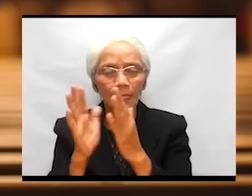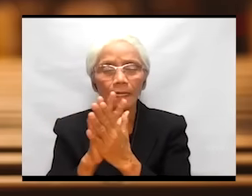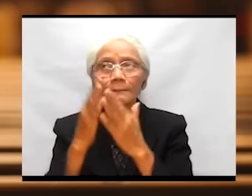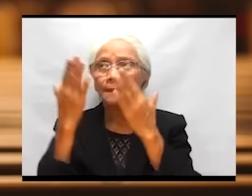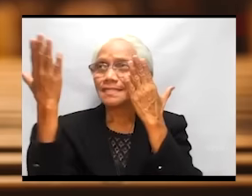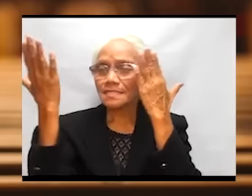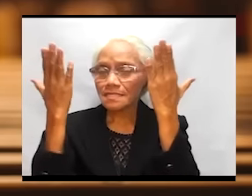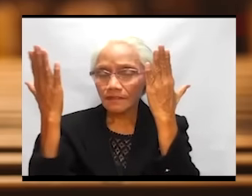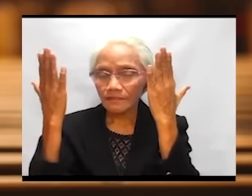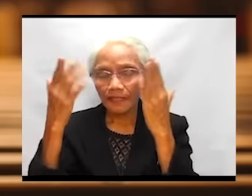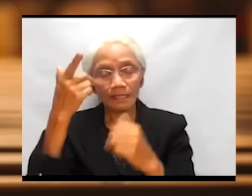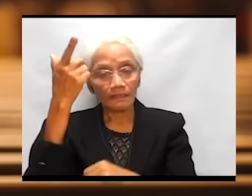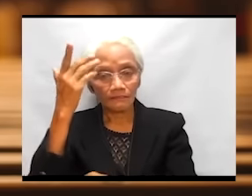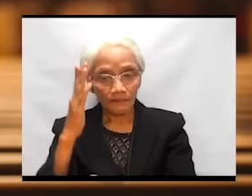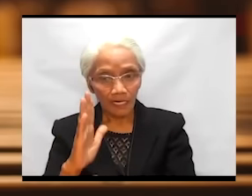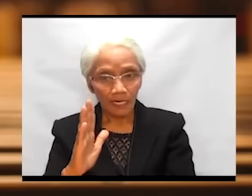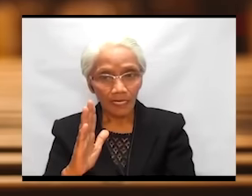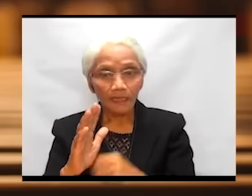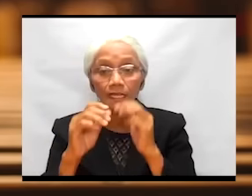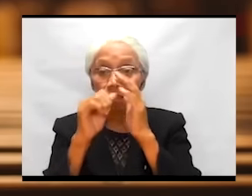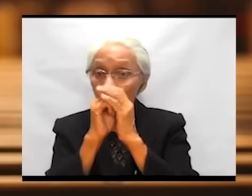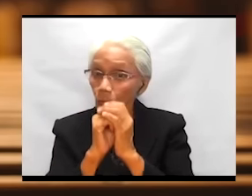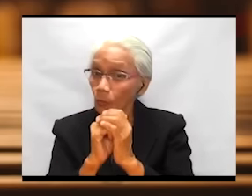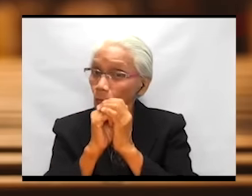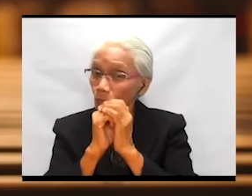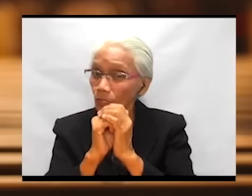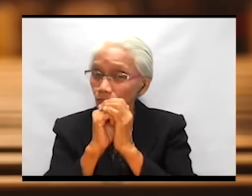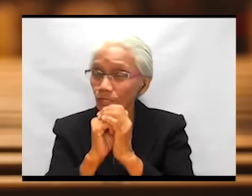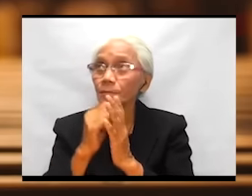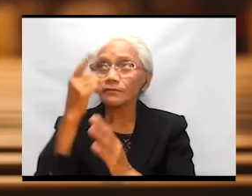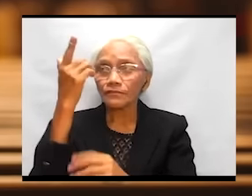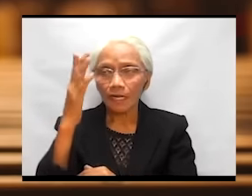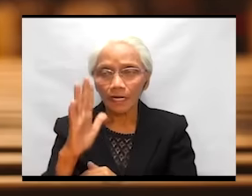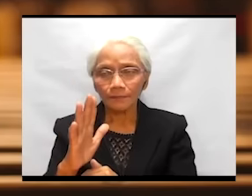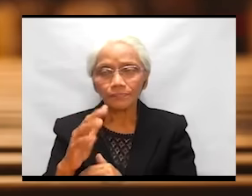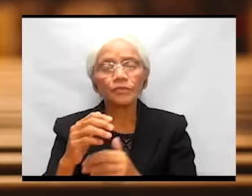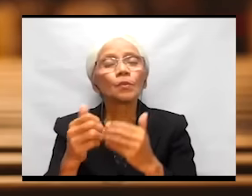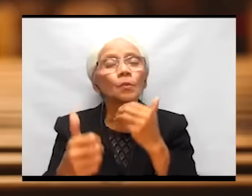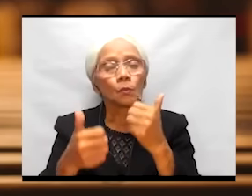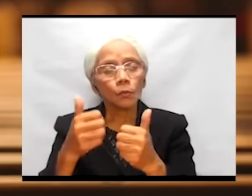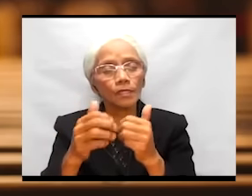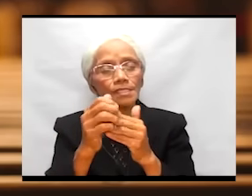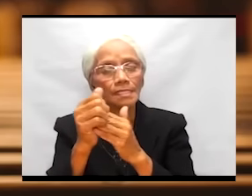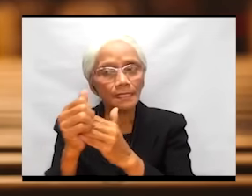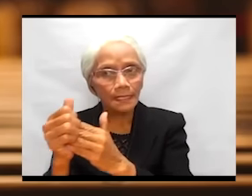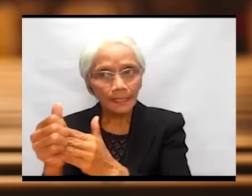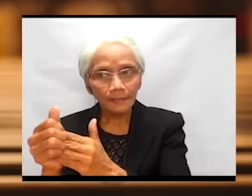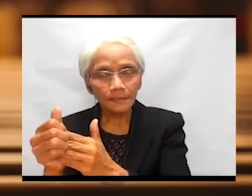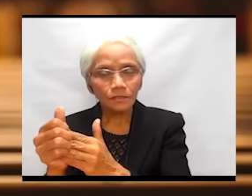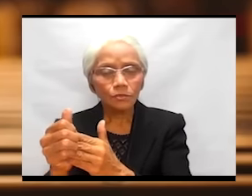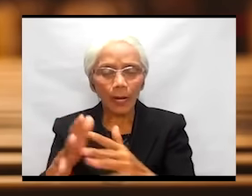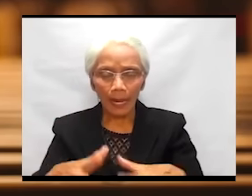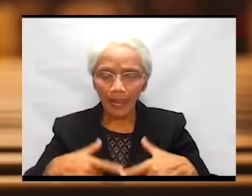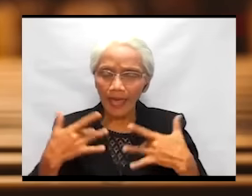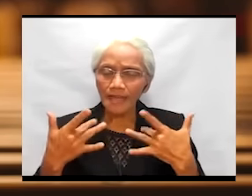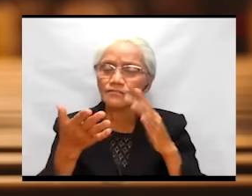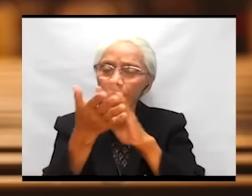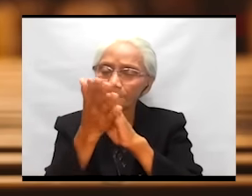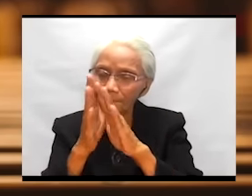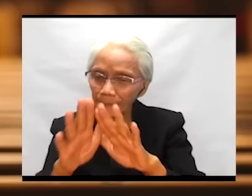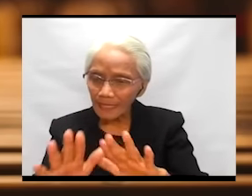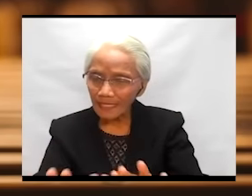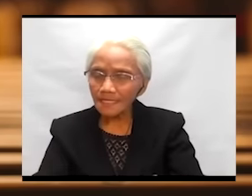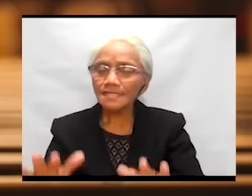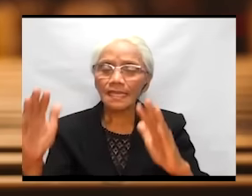God, the worship of God, which leads to a life of peace and justice and love